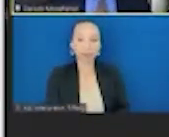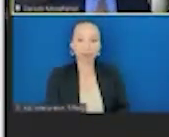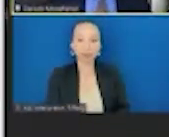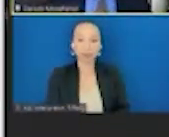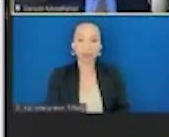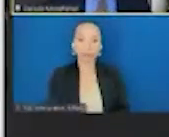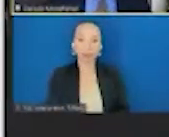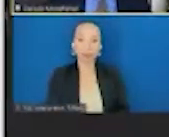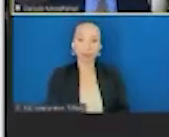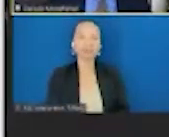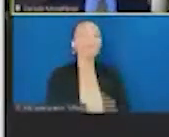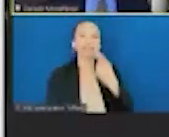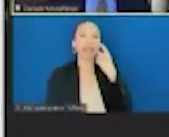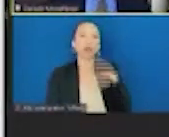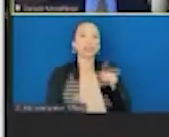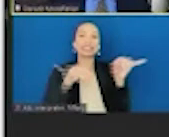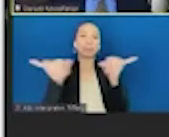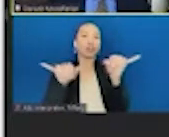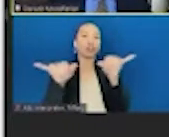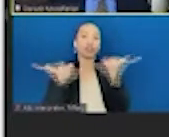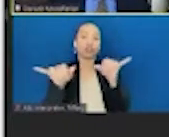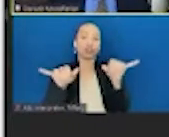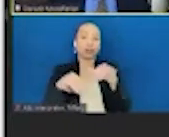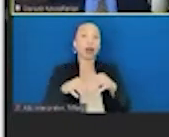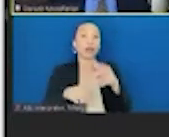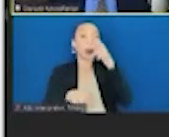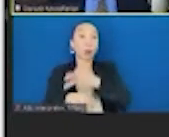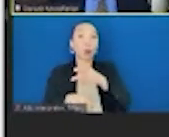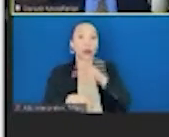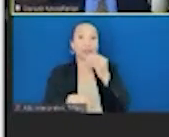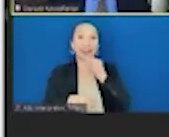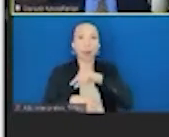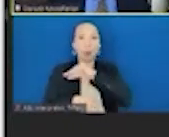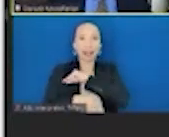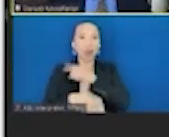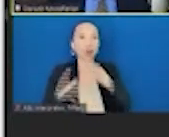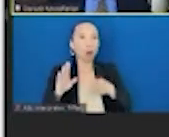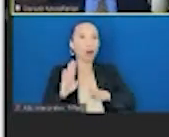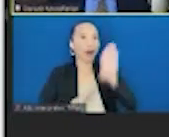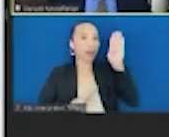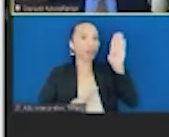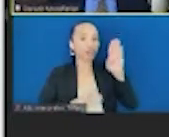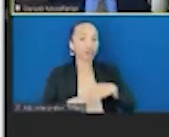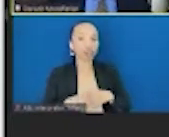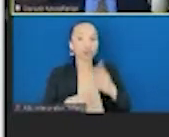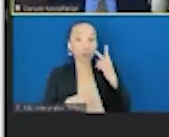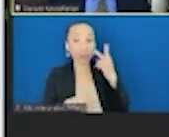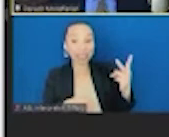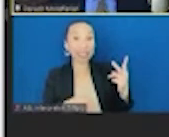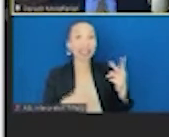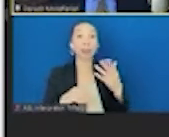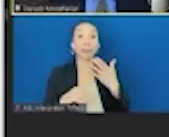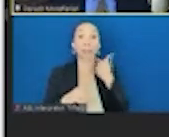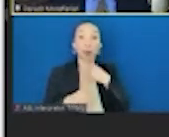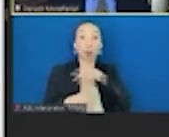similar pattern. Although poor diet quality diets are even higher here. You see improvements in better quality diets and reductions